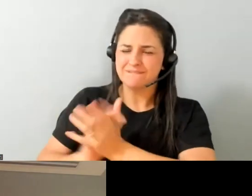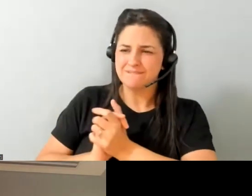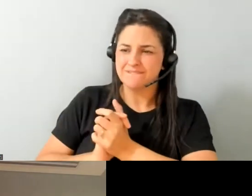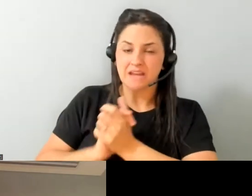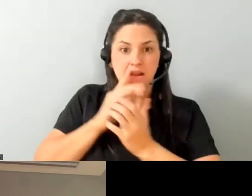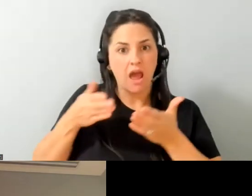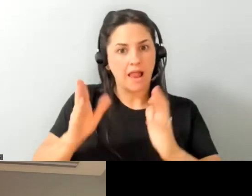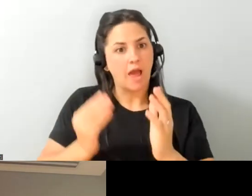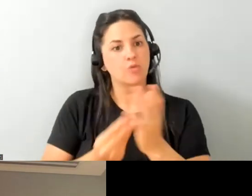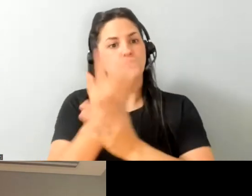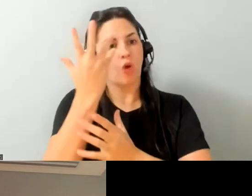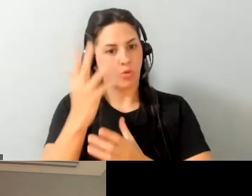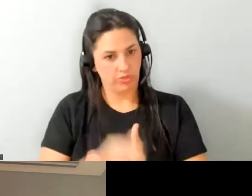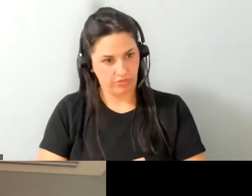growth